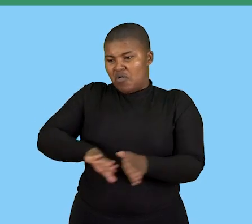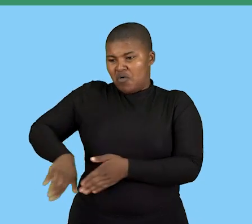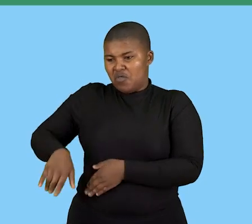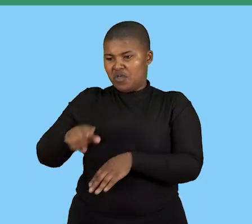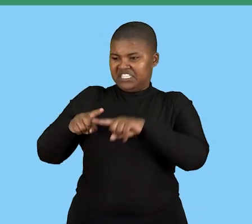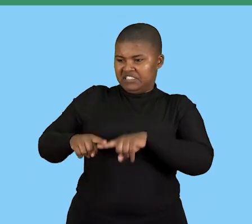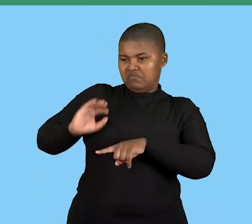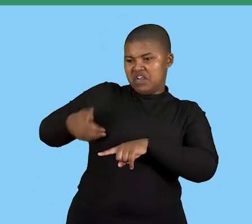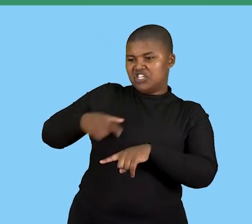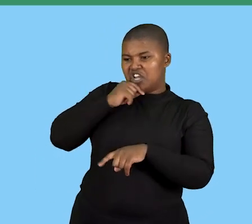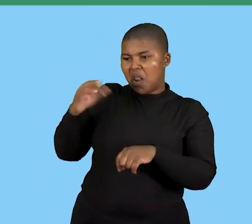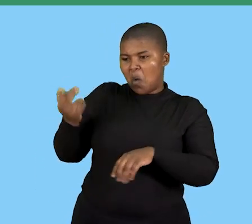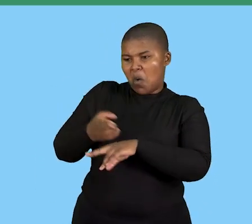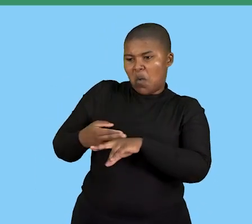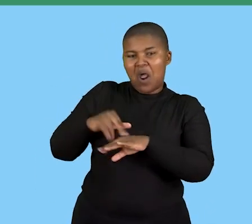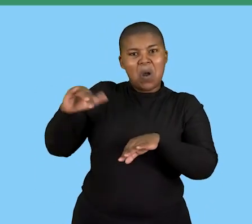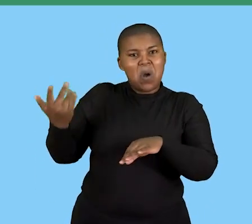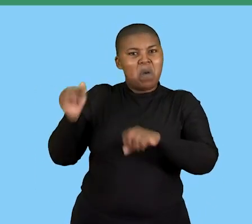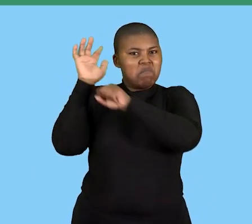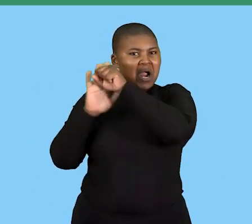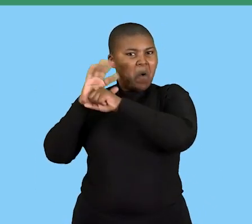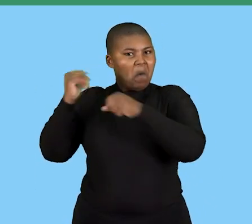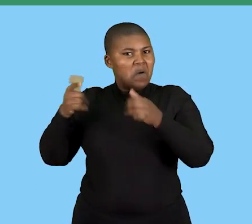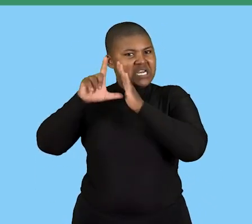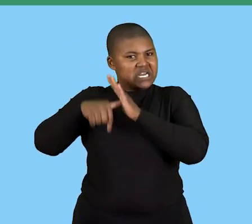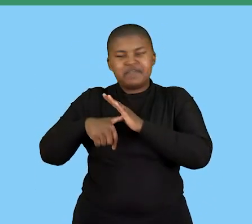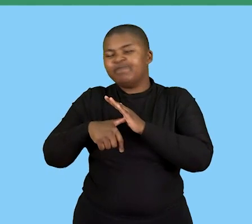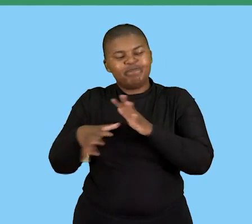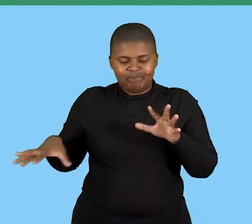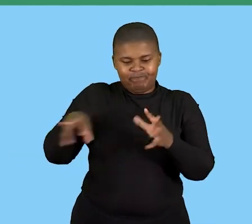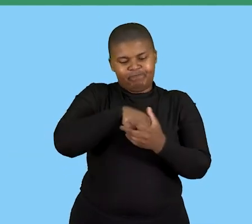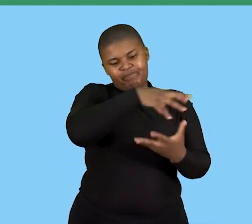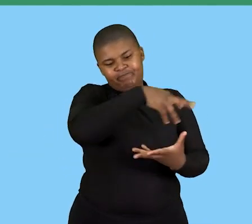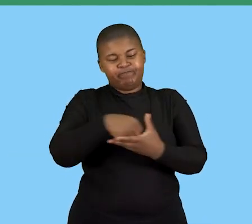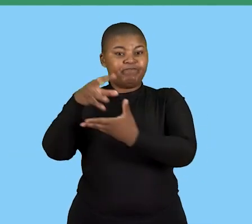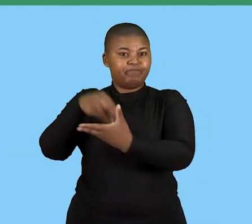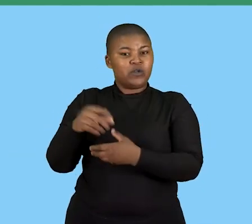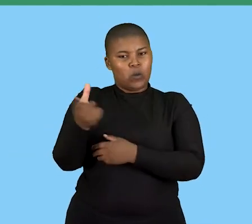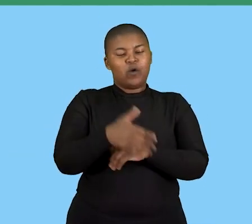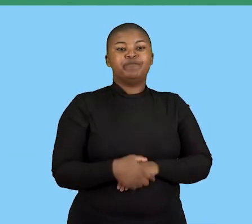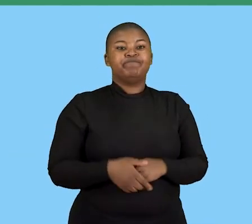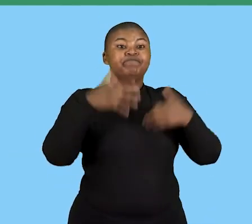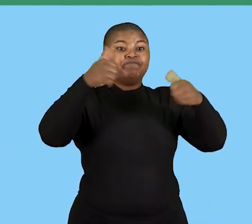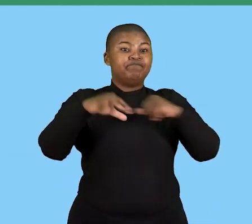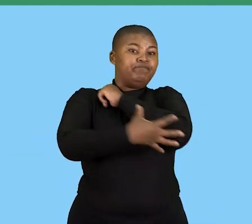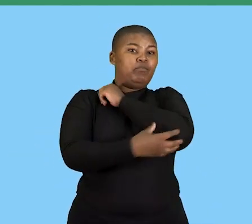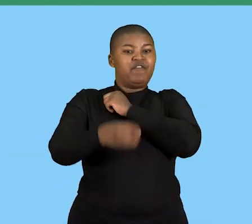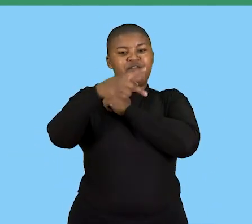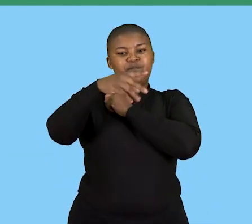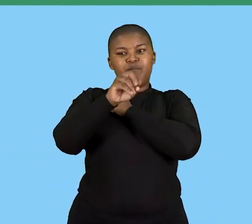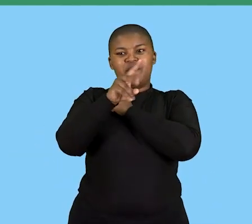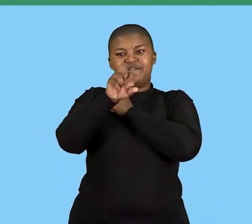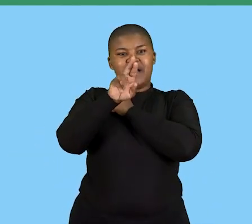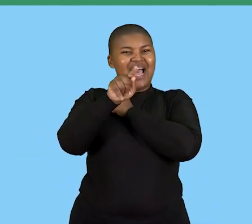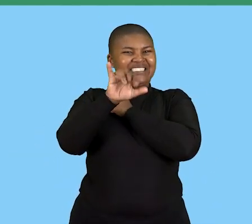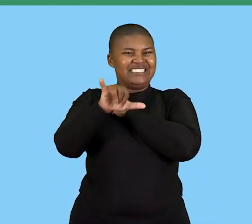gender, age, race, language, or disability. Then, another one we have is the term poverty, which refers to being